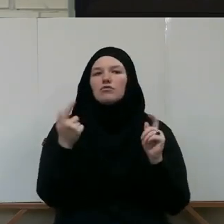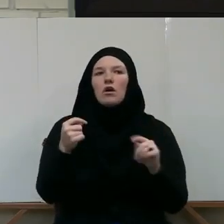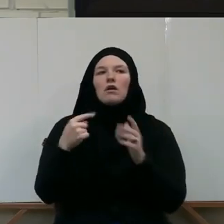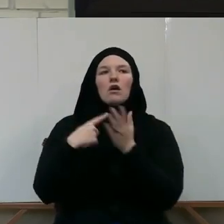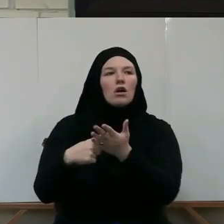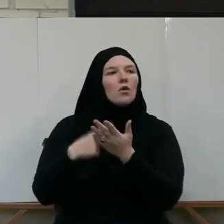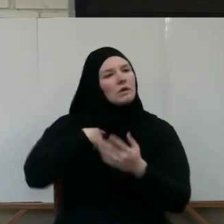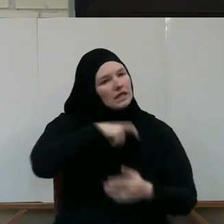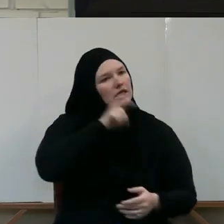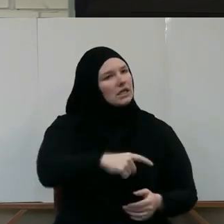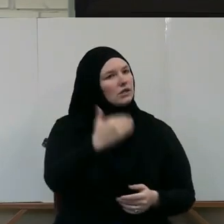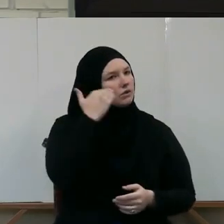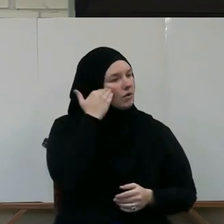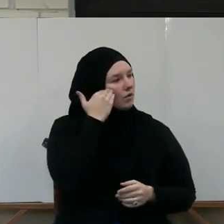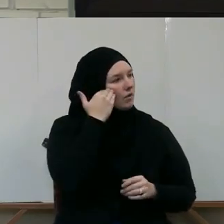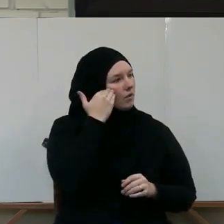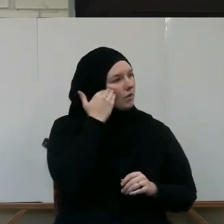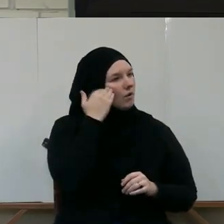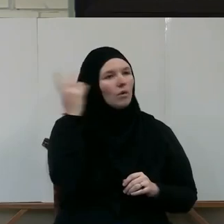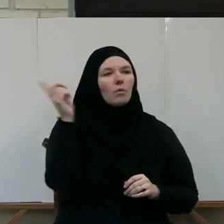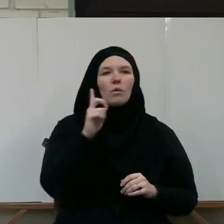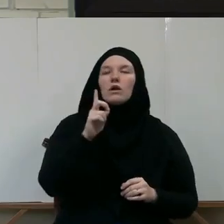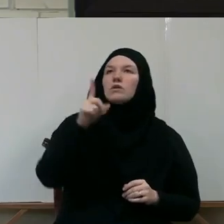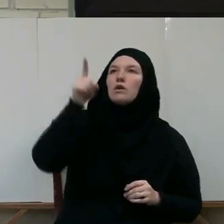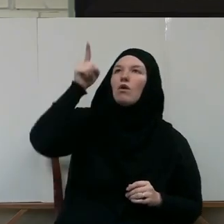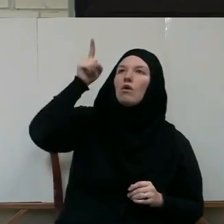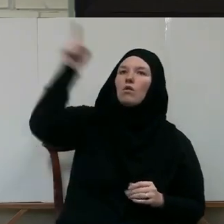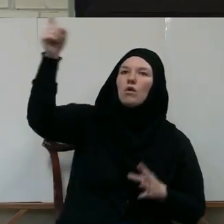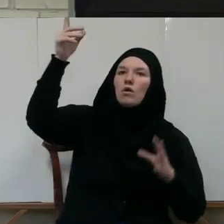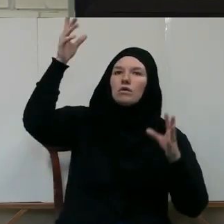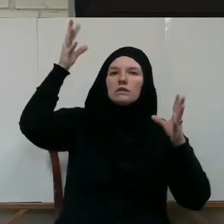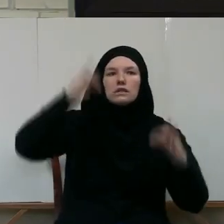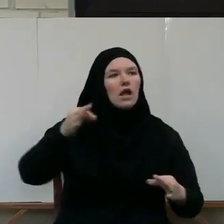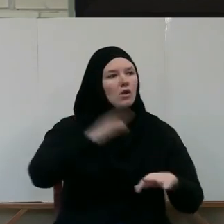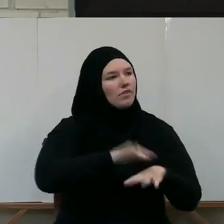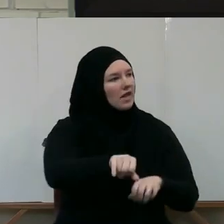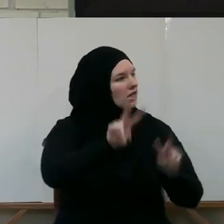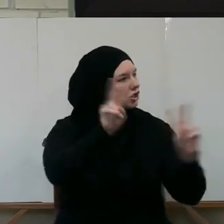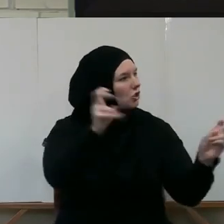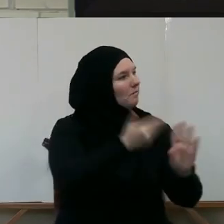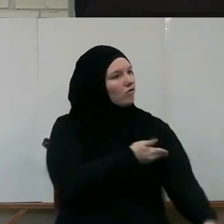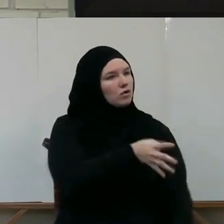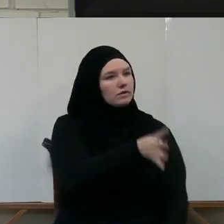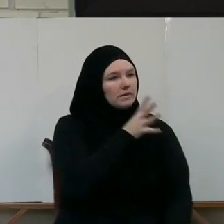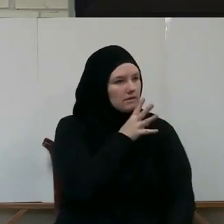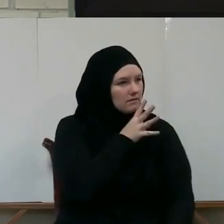You need to know where does Allah stand on the issue before you speak.